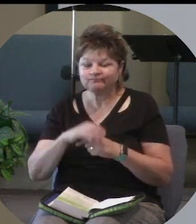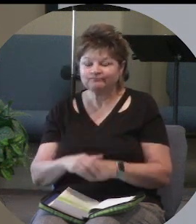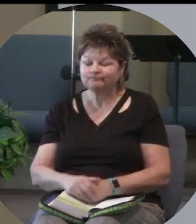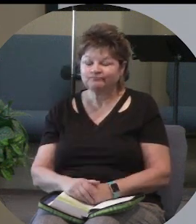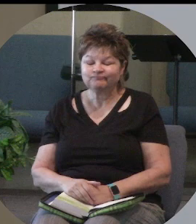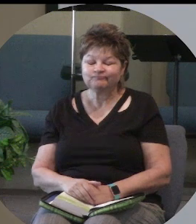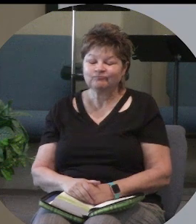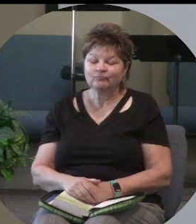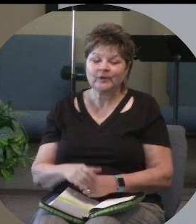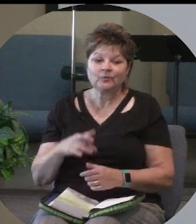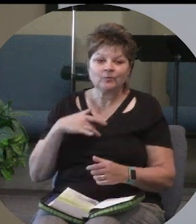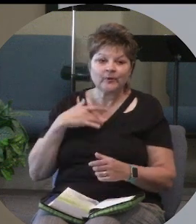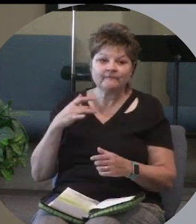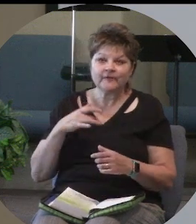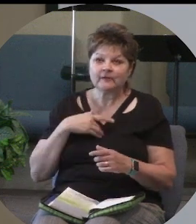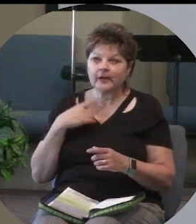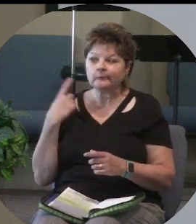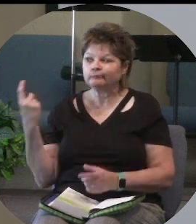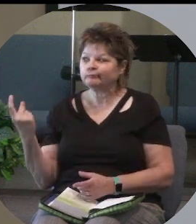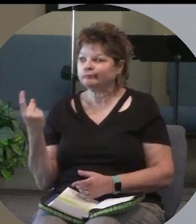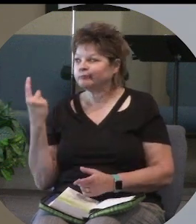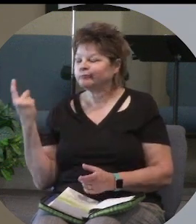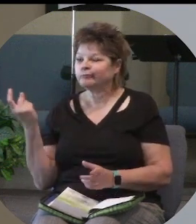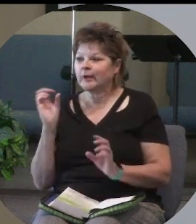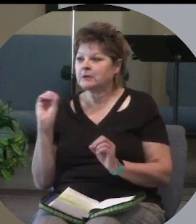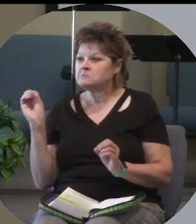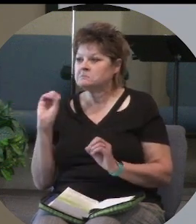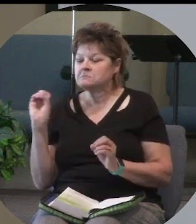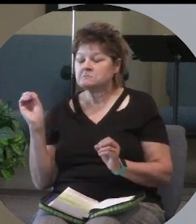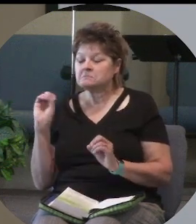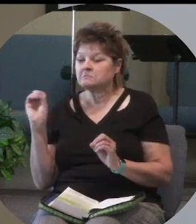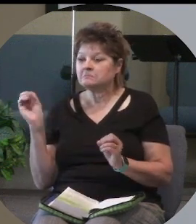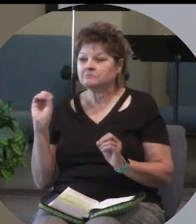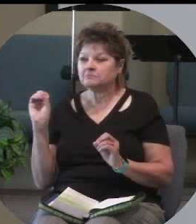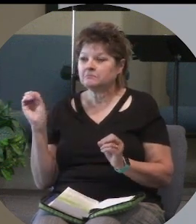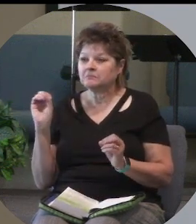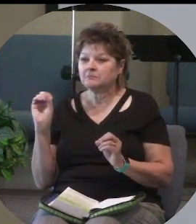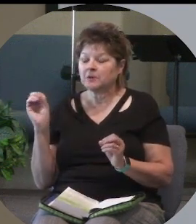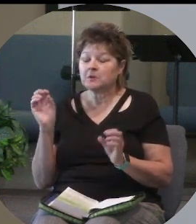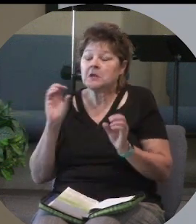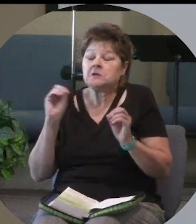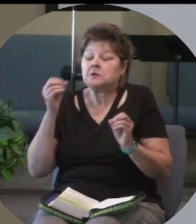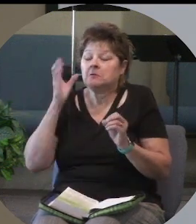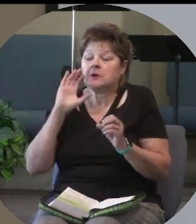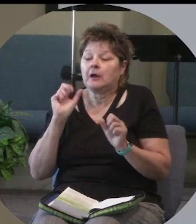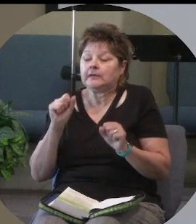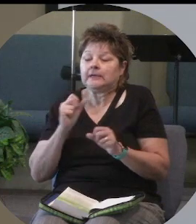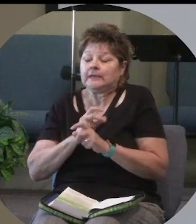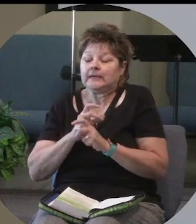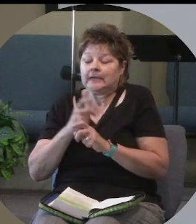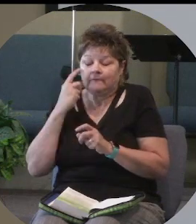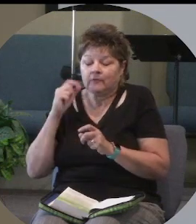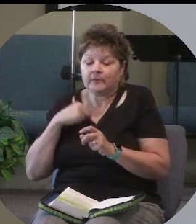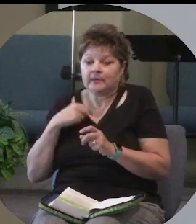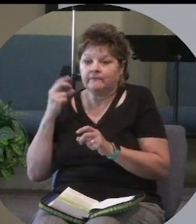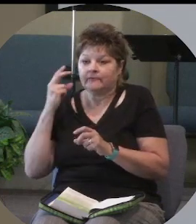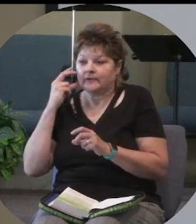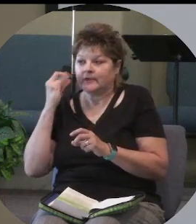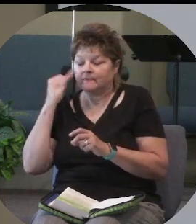And when we feel like we're all alone and nobody no God could care for me if we just turn around.